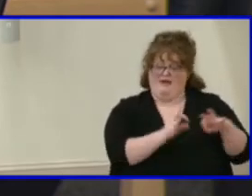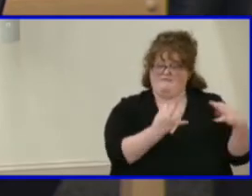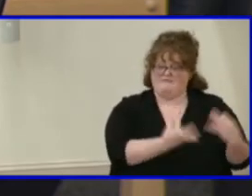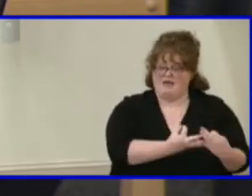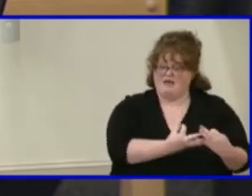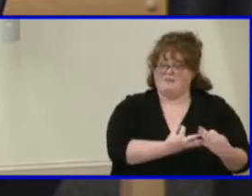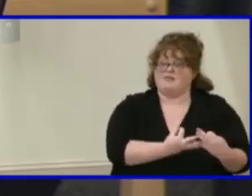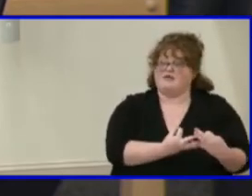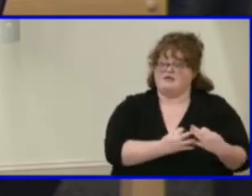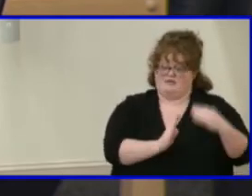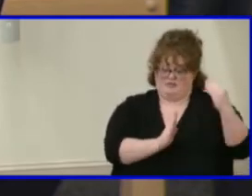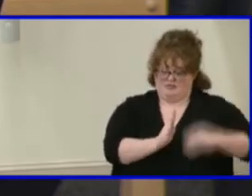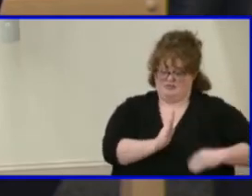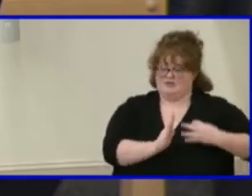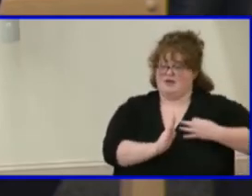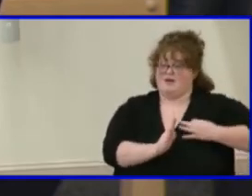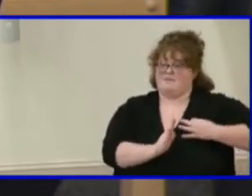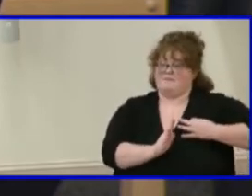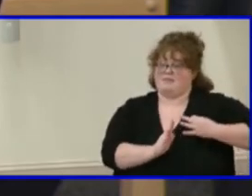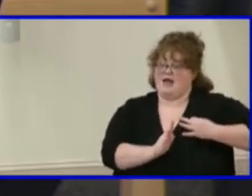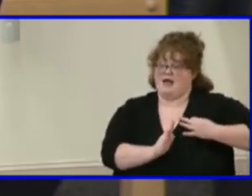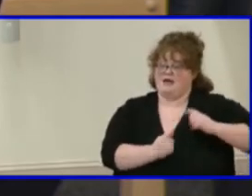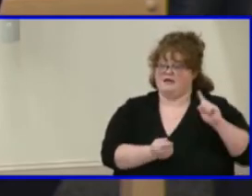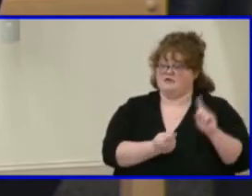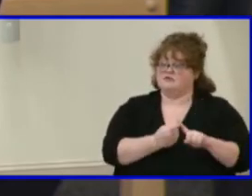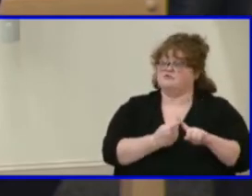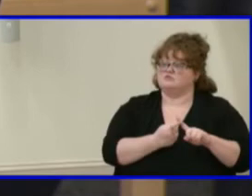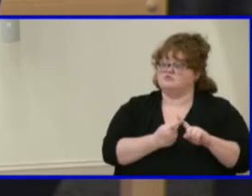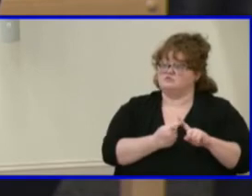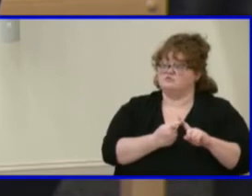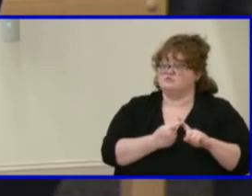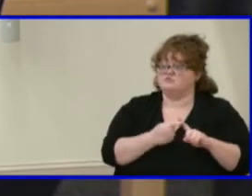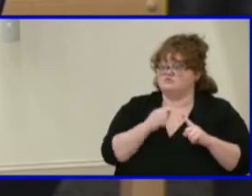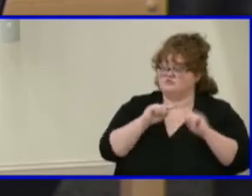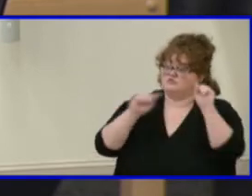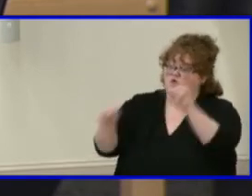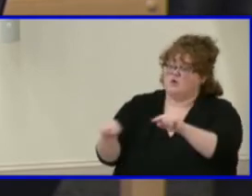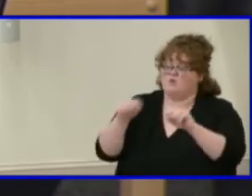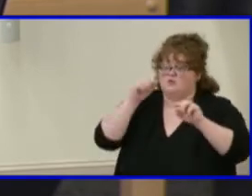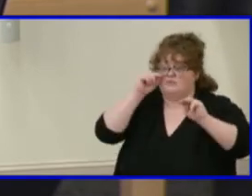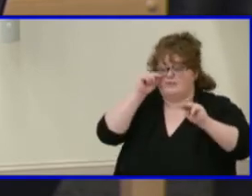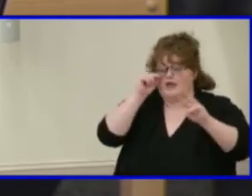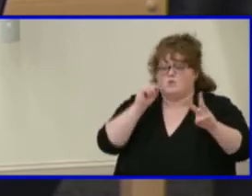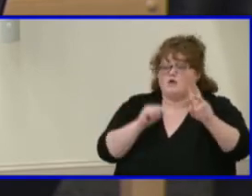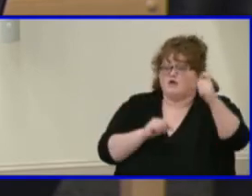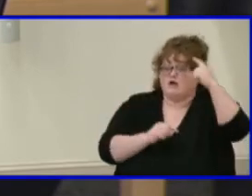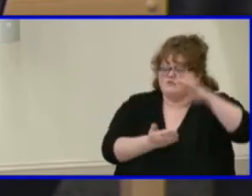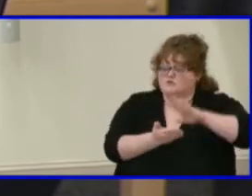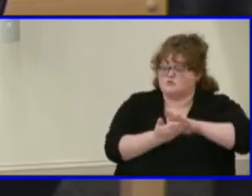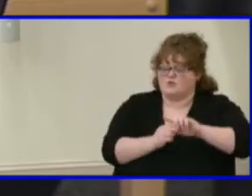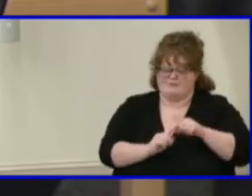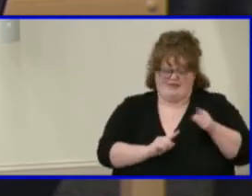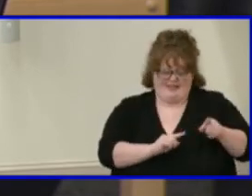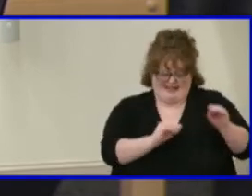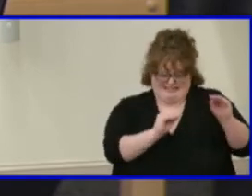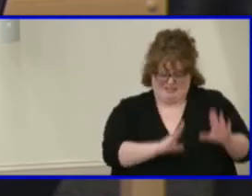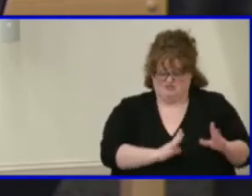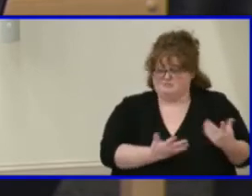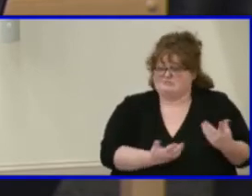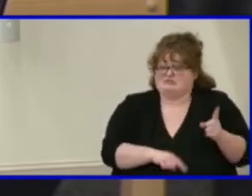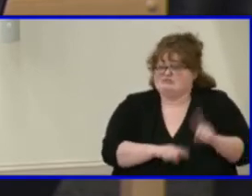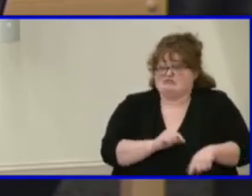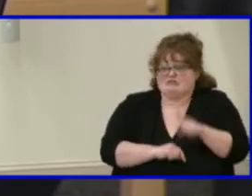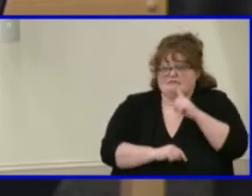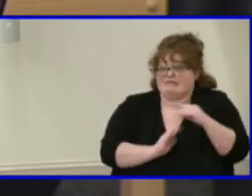that teacher really couldn't provide the recommendation because she had only been his teacher for a month.